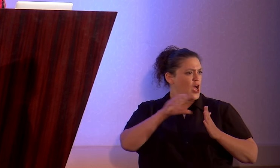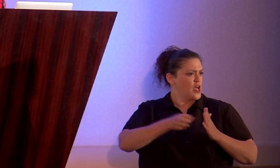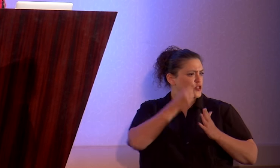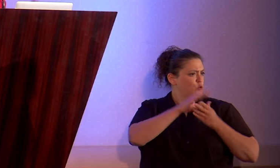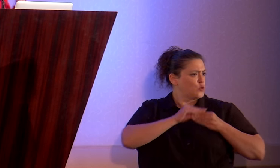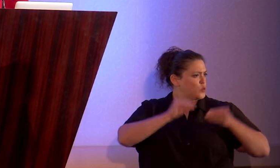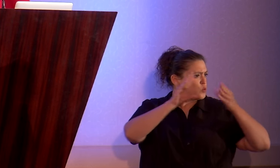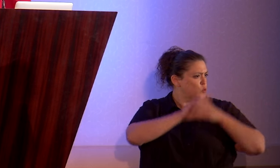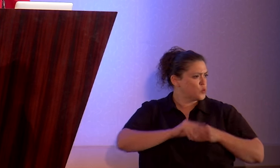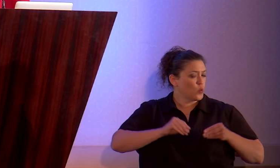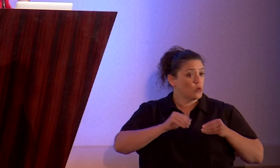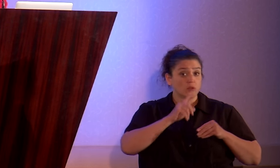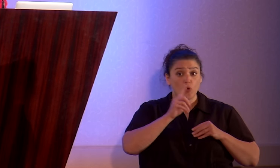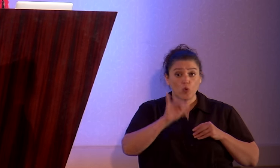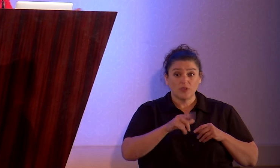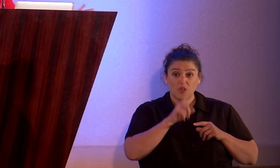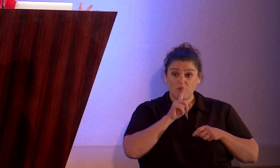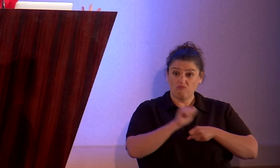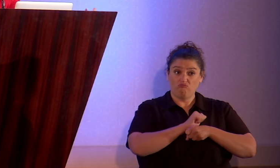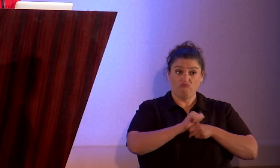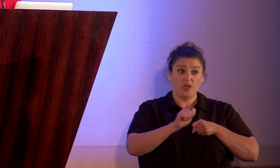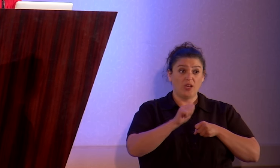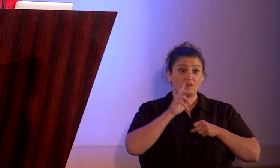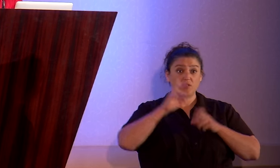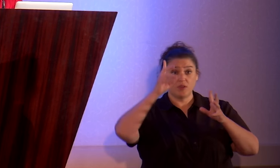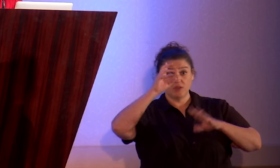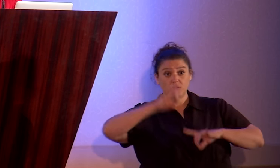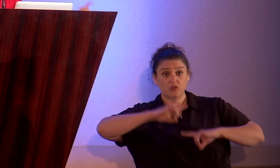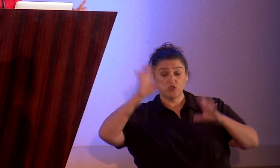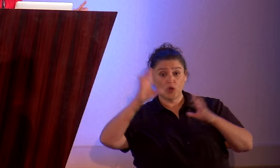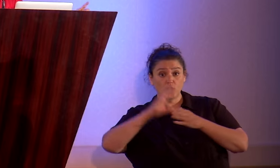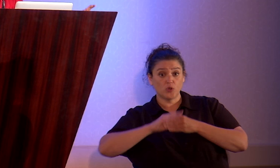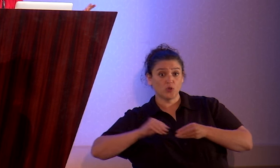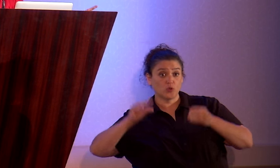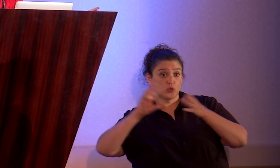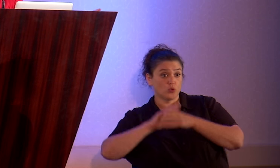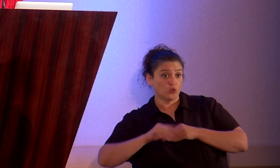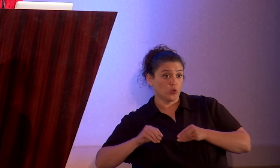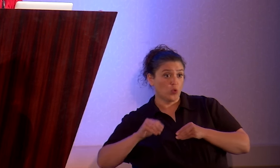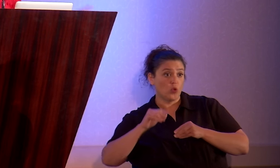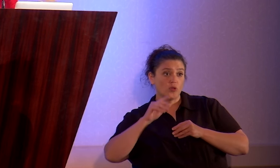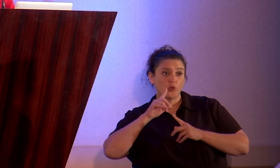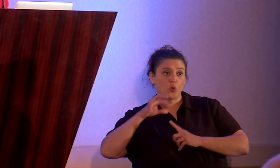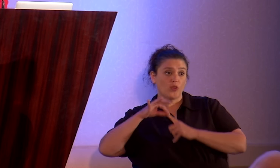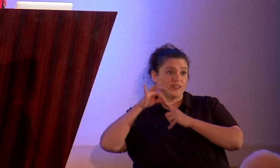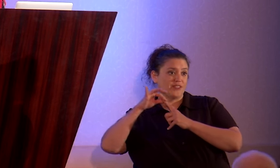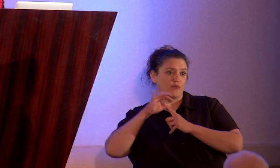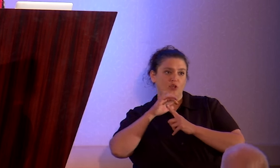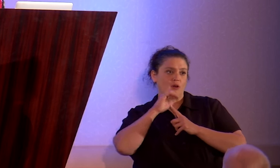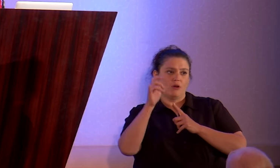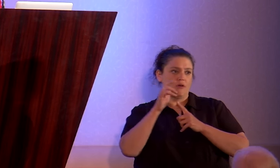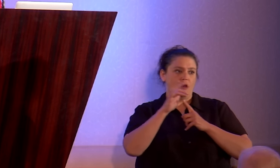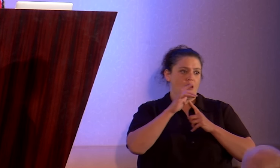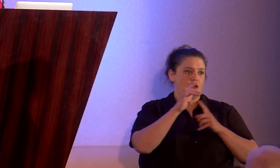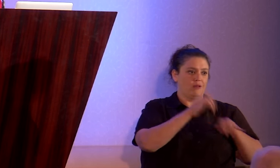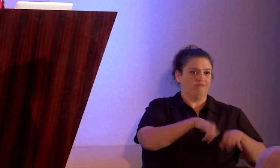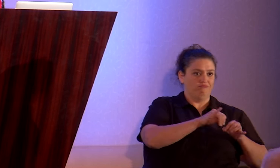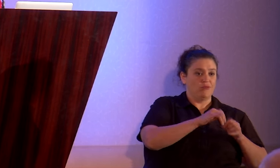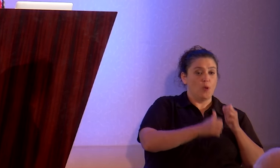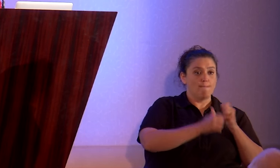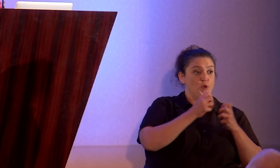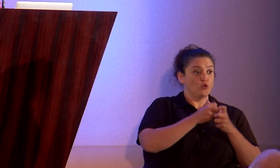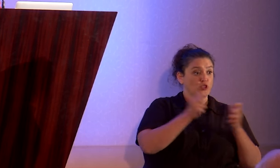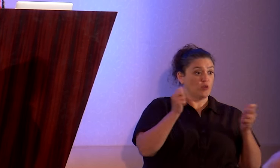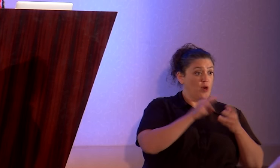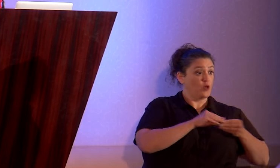I read for it, was that these really tragic stories were the exception. They were not the rule. Most coming out atheist stories that